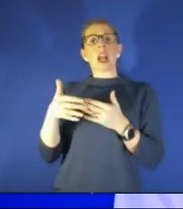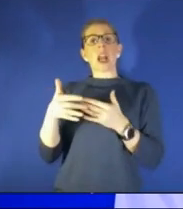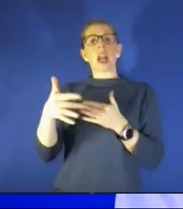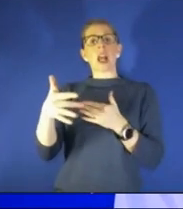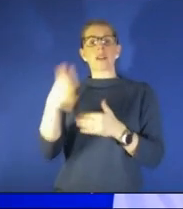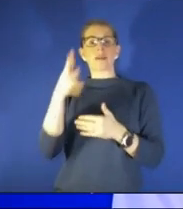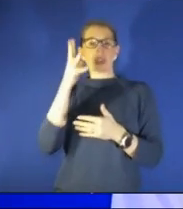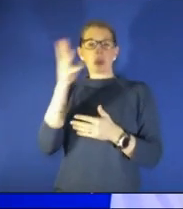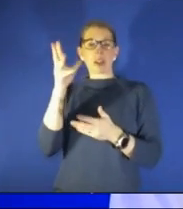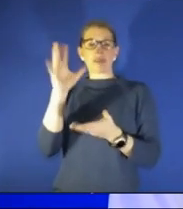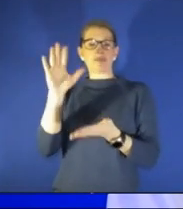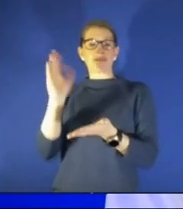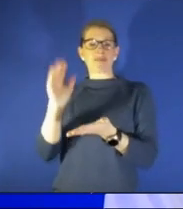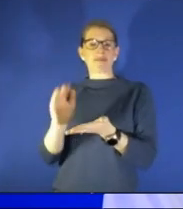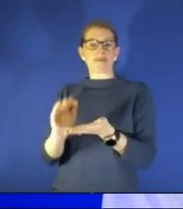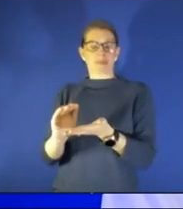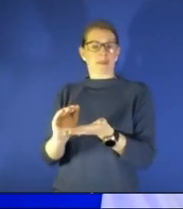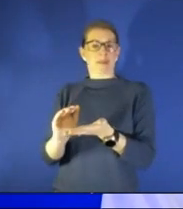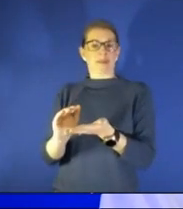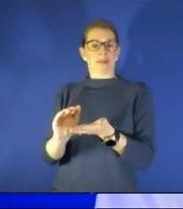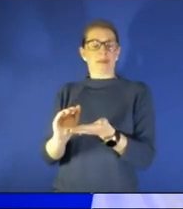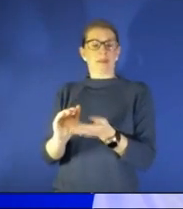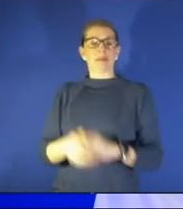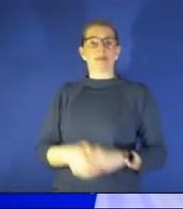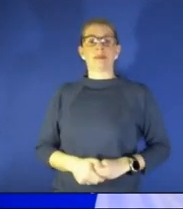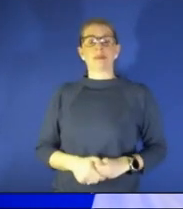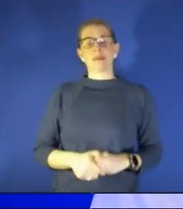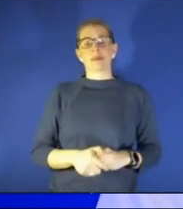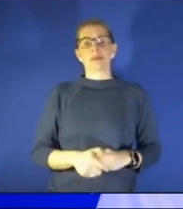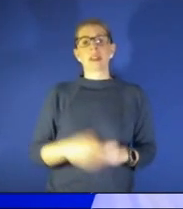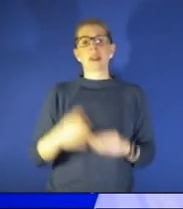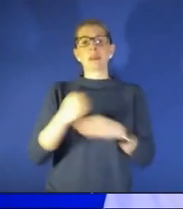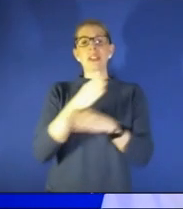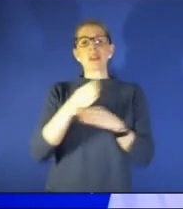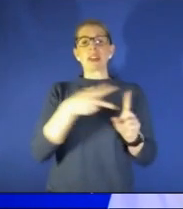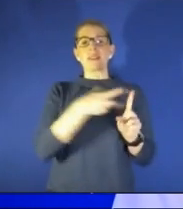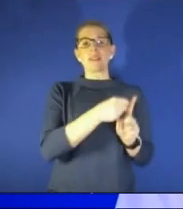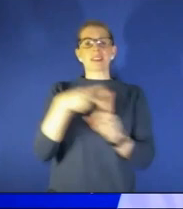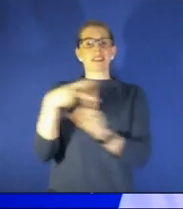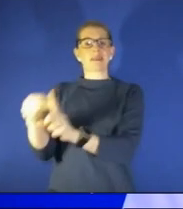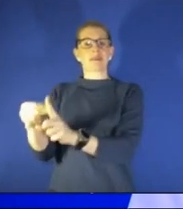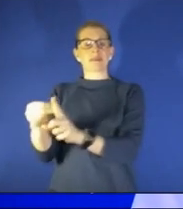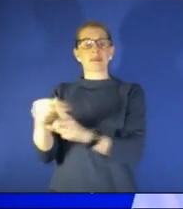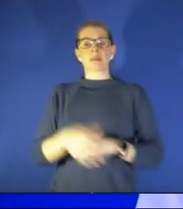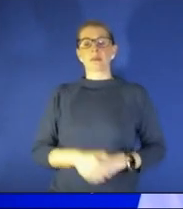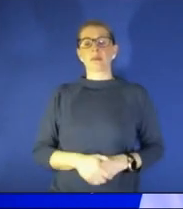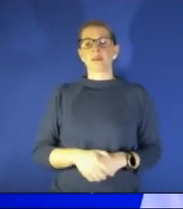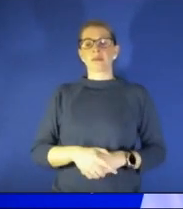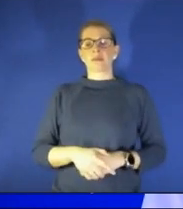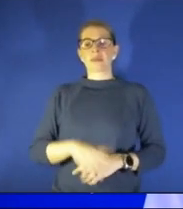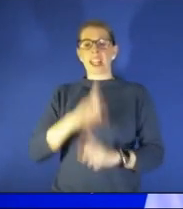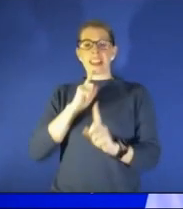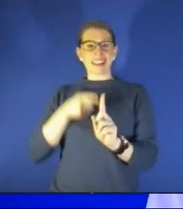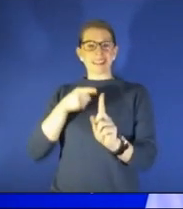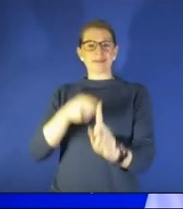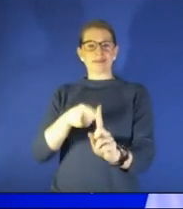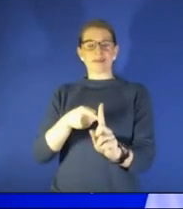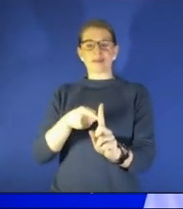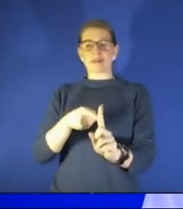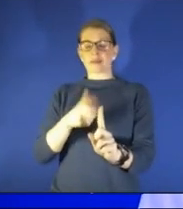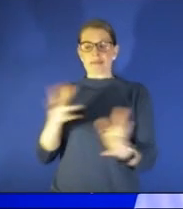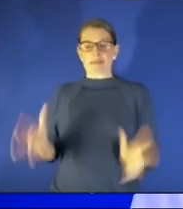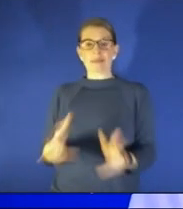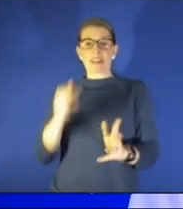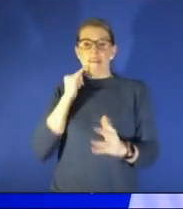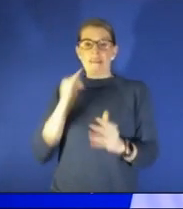of anti uh that dose of vaccine so i think the big driver of what we are going to see on if additional dosing